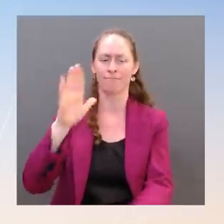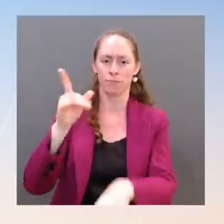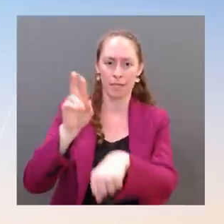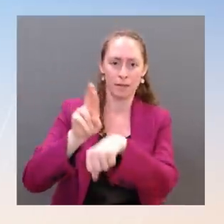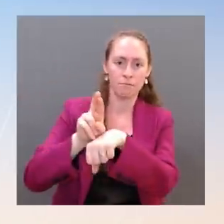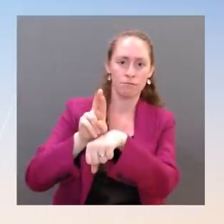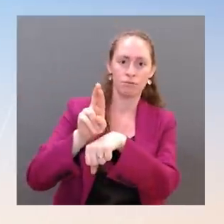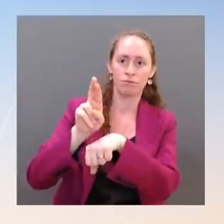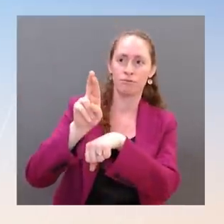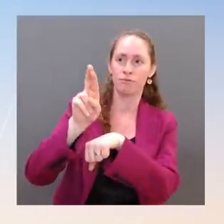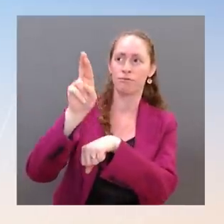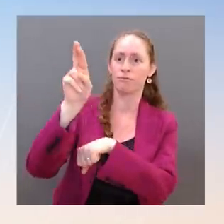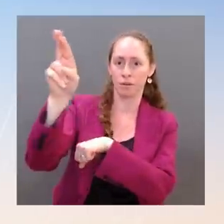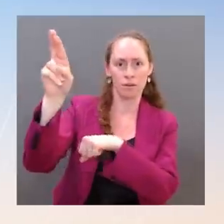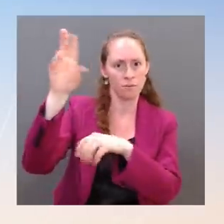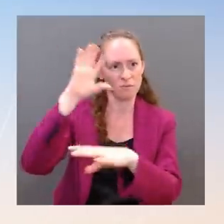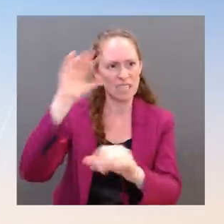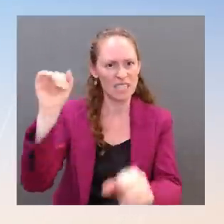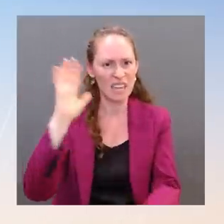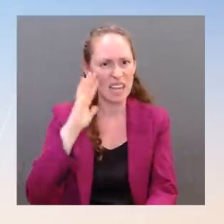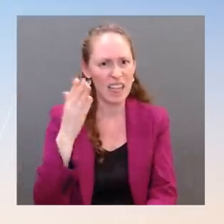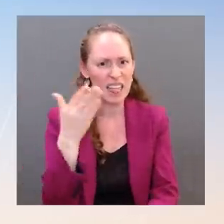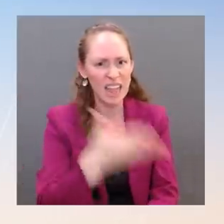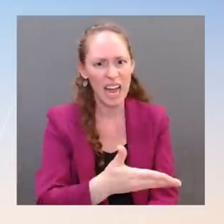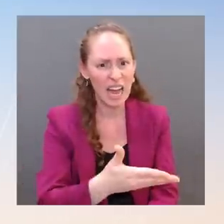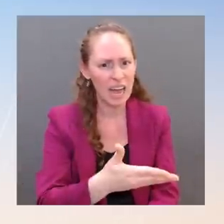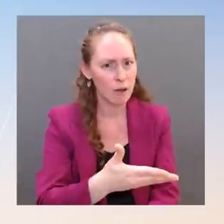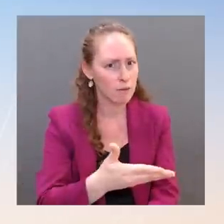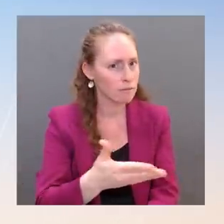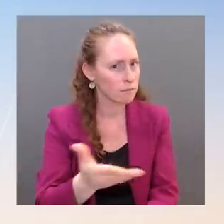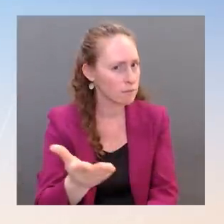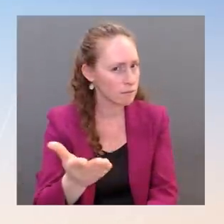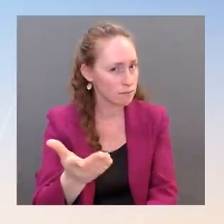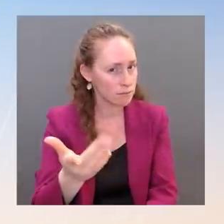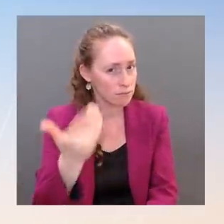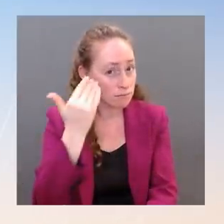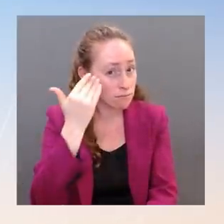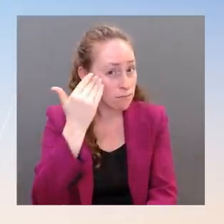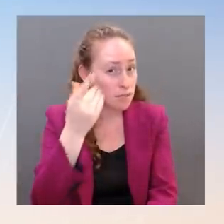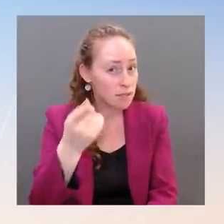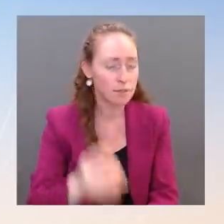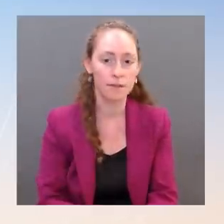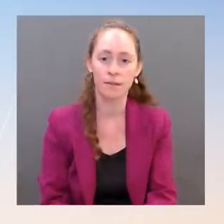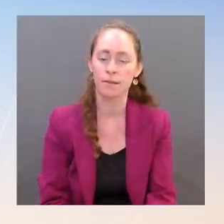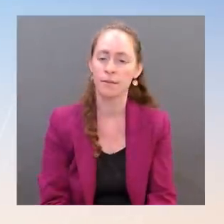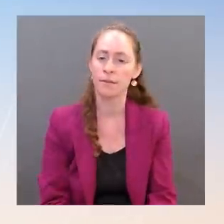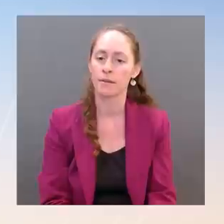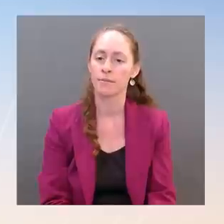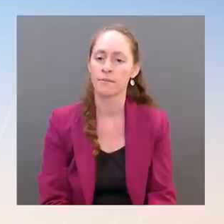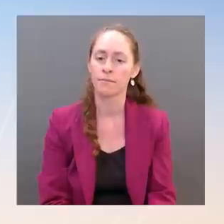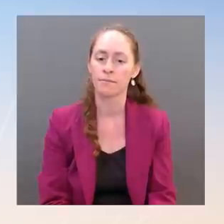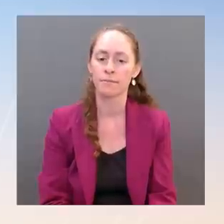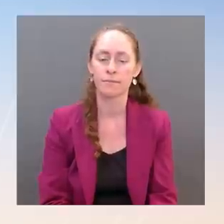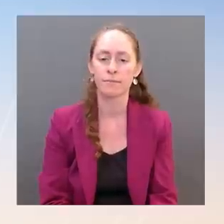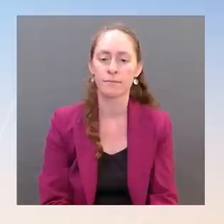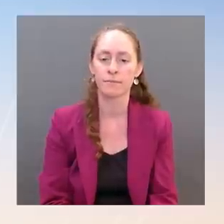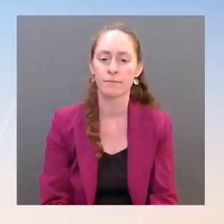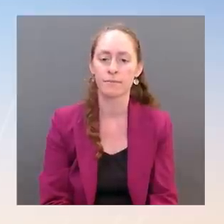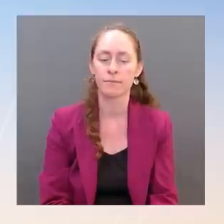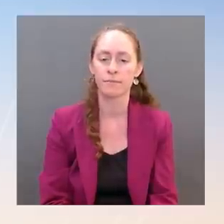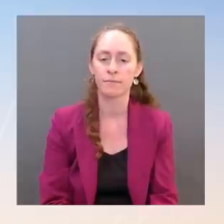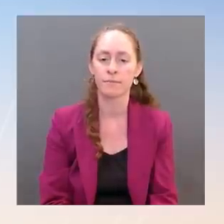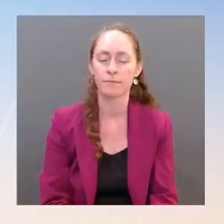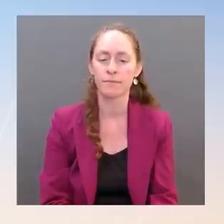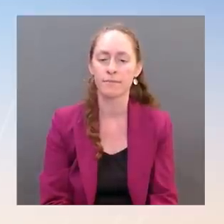question, President Biden posed the question to his national security team, to his Cabinet principals who